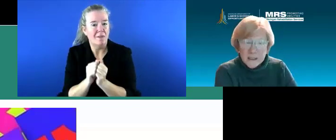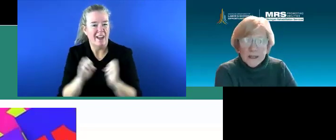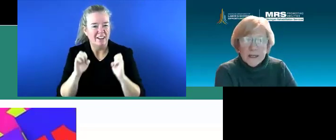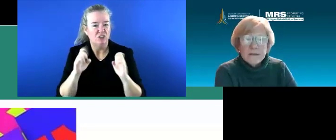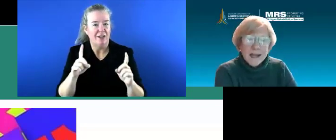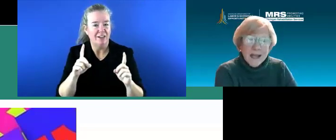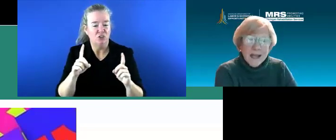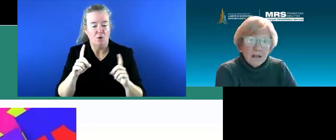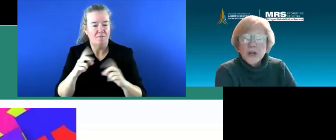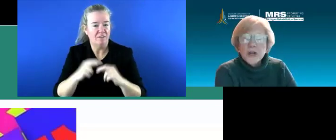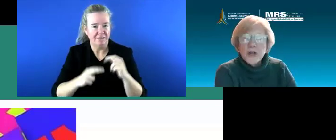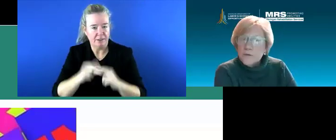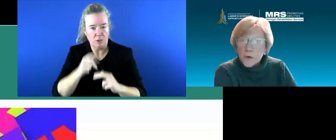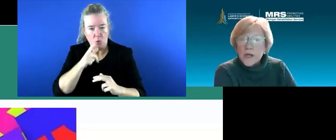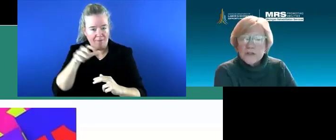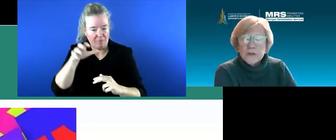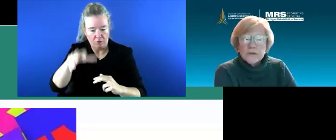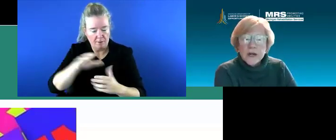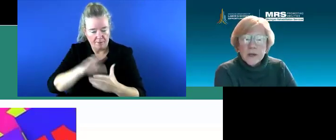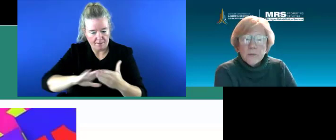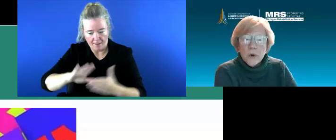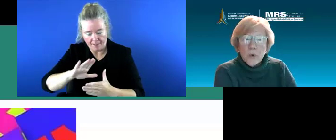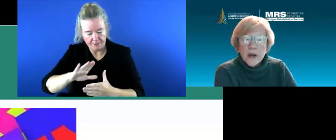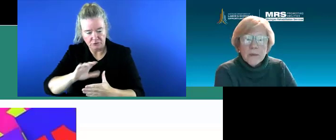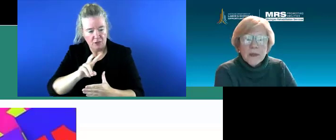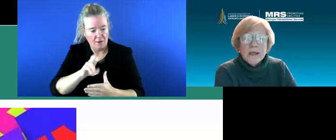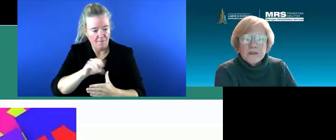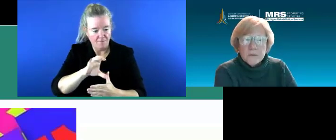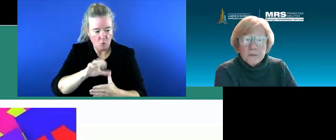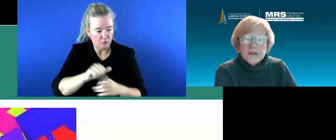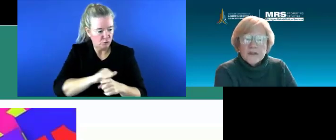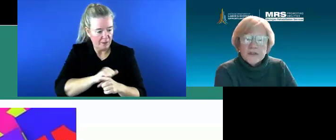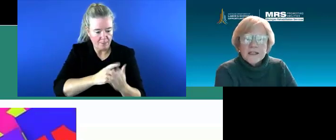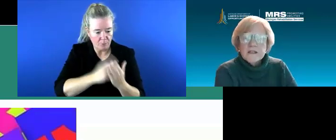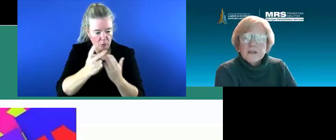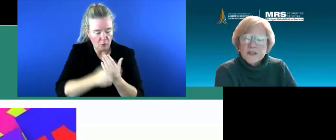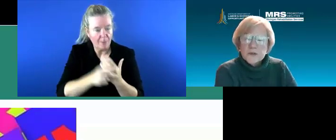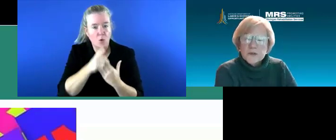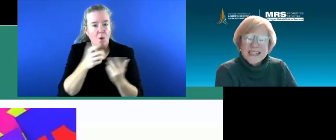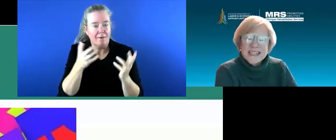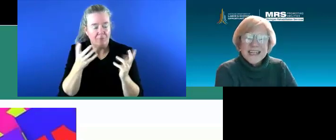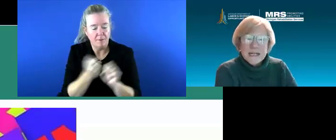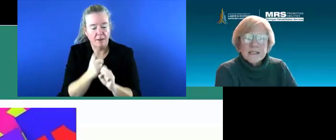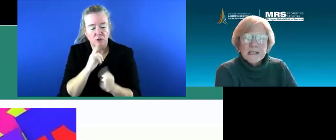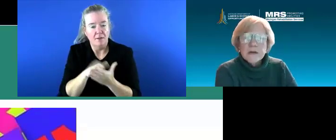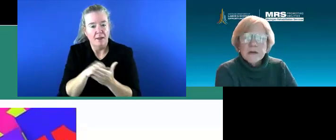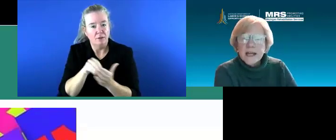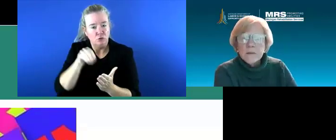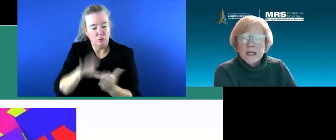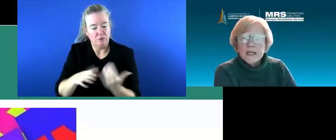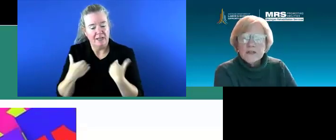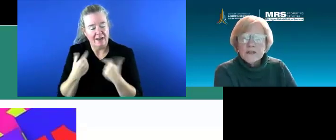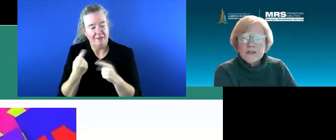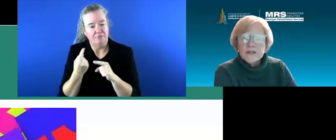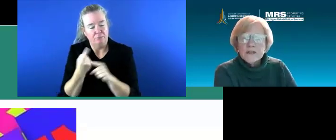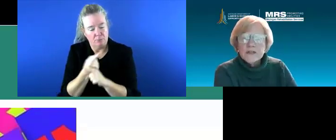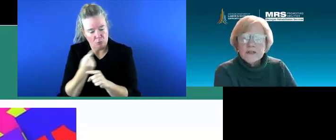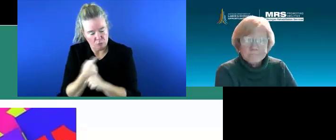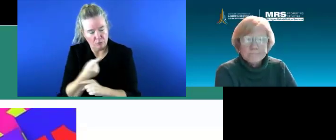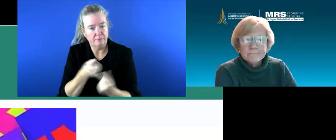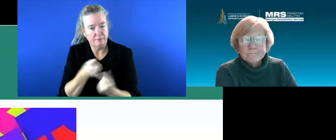facility that college or the vocational training program to make sure that the students get necessary accommodations.